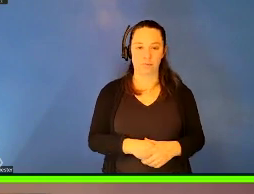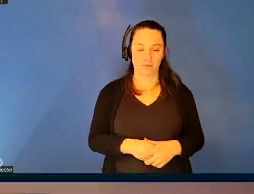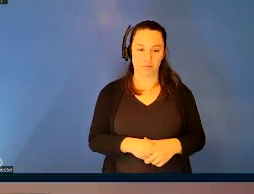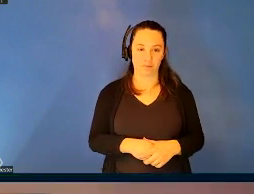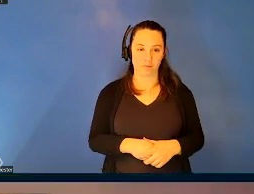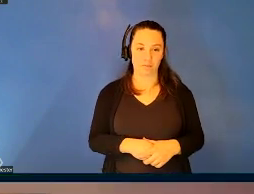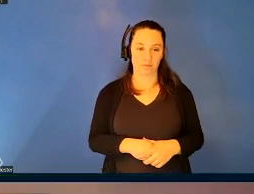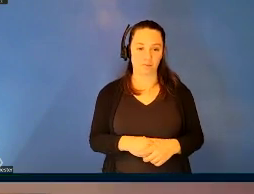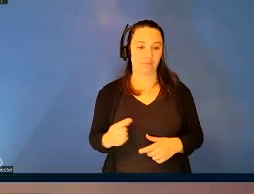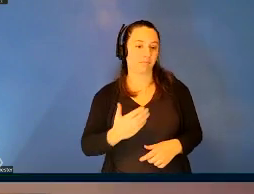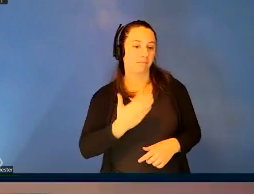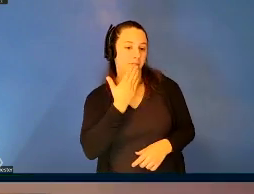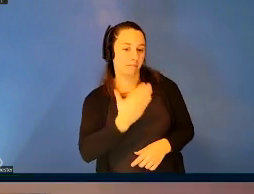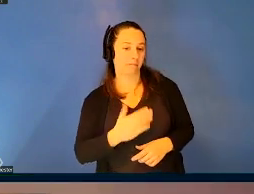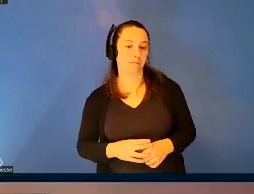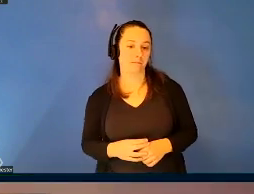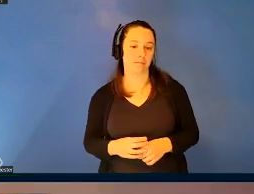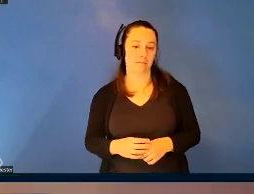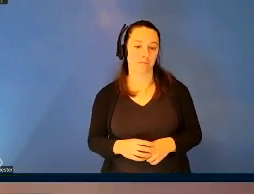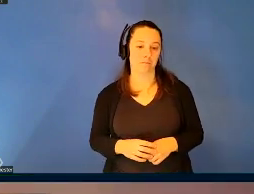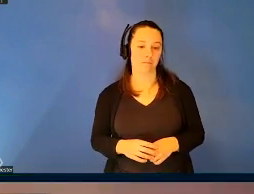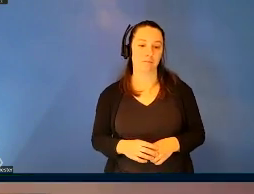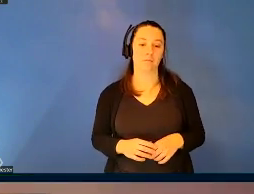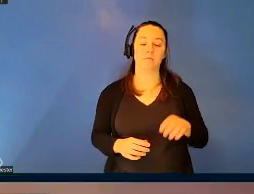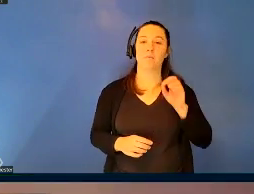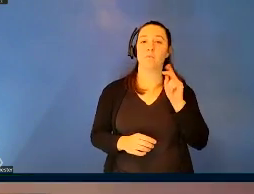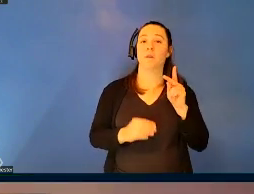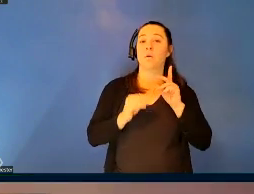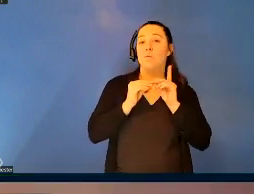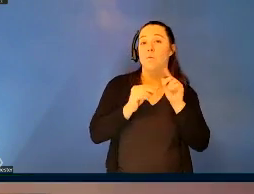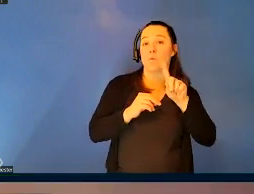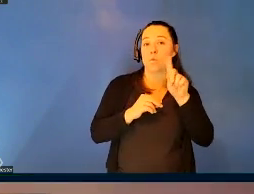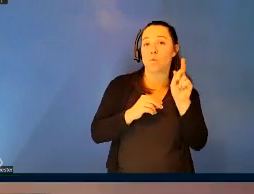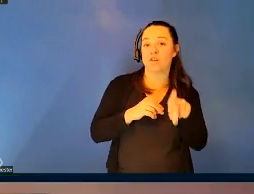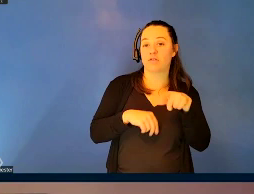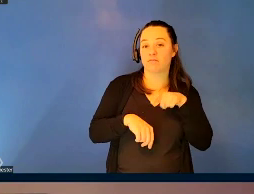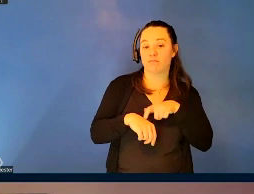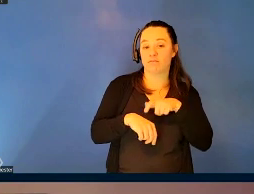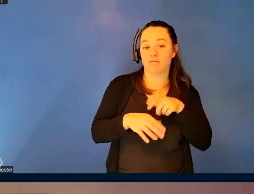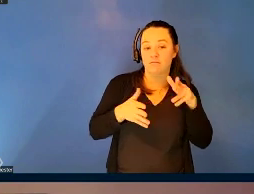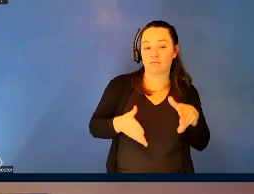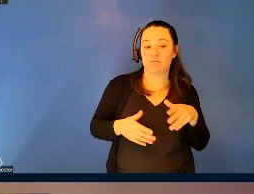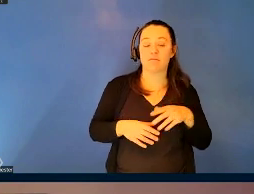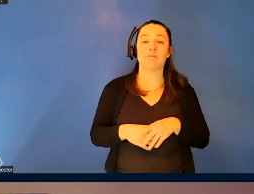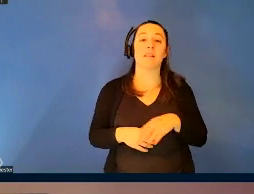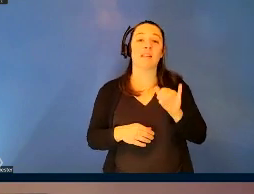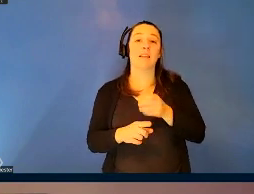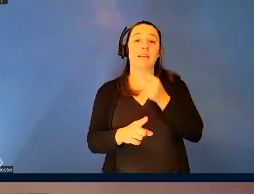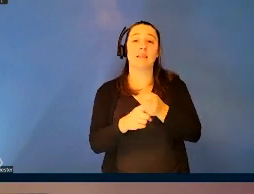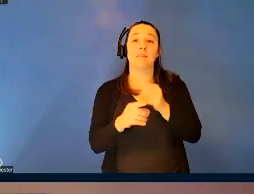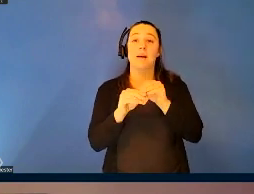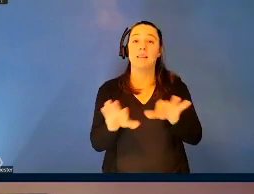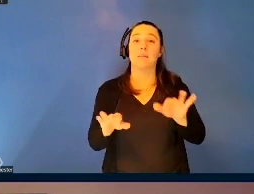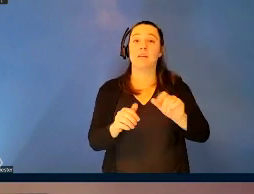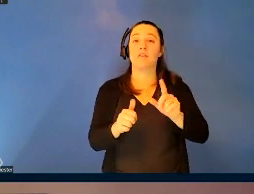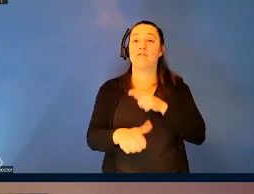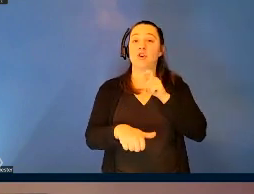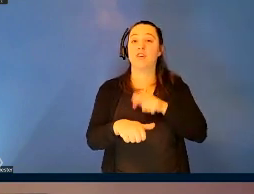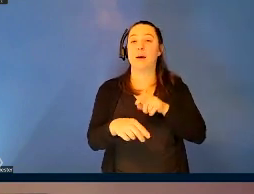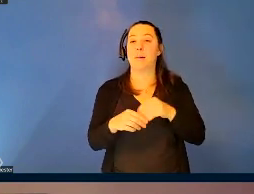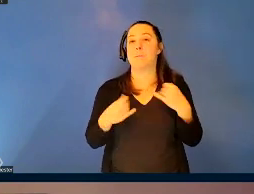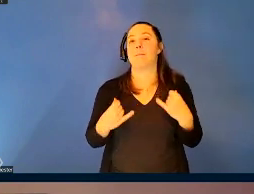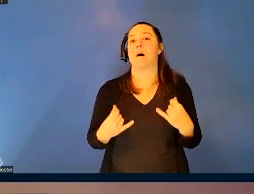Thank you. Uh, we have time for one more question. Um, this pandemic is perhaps the first time in modern history